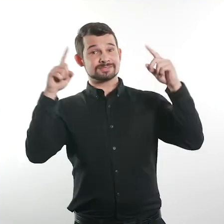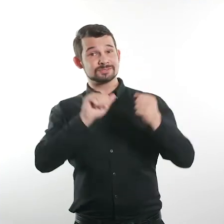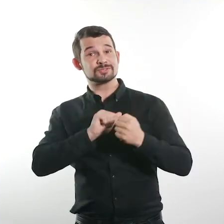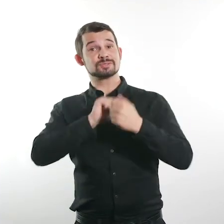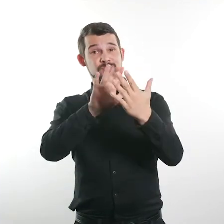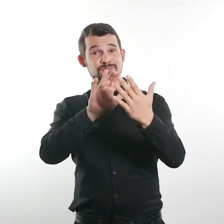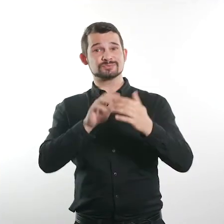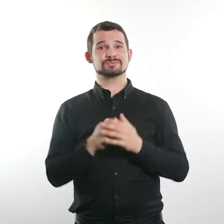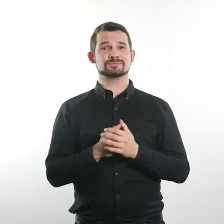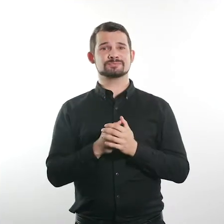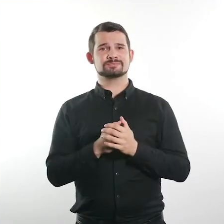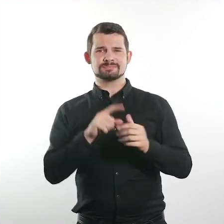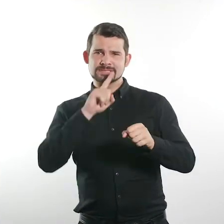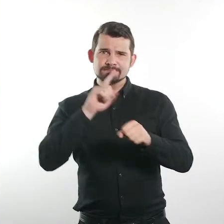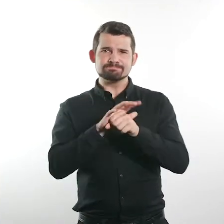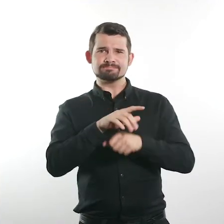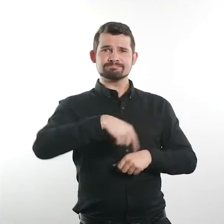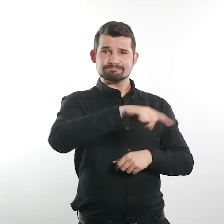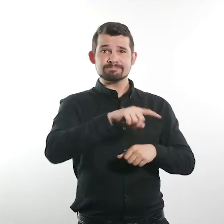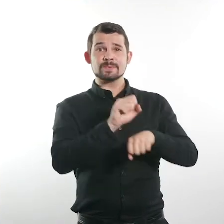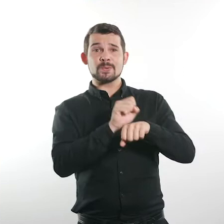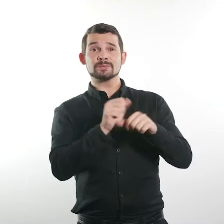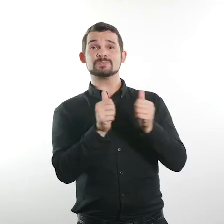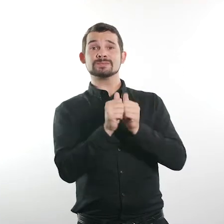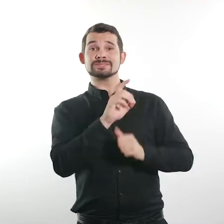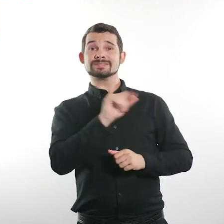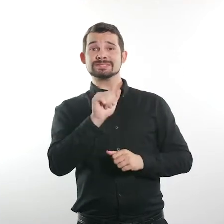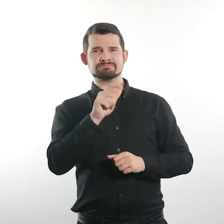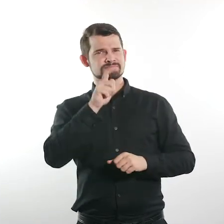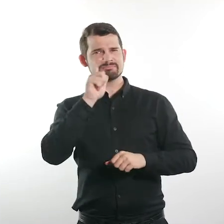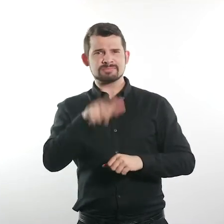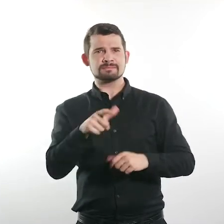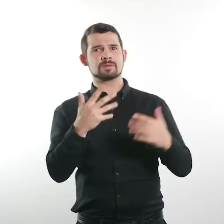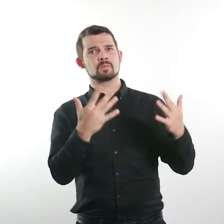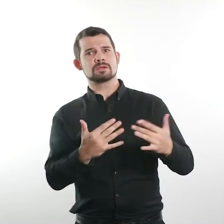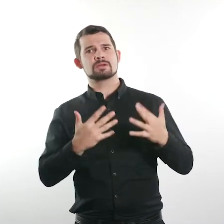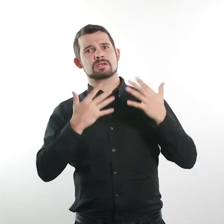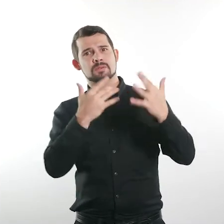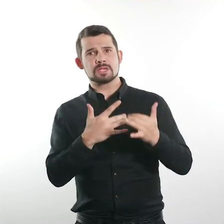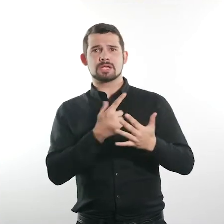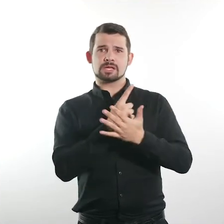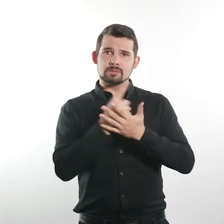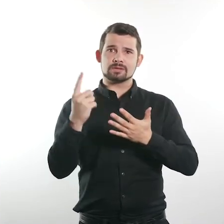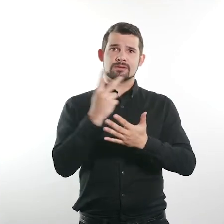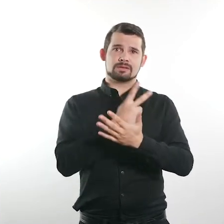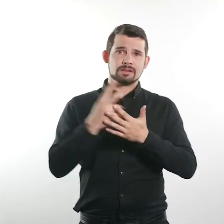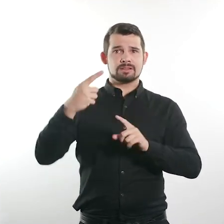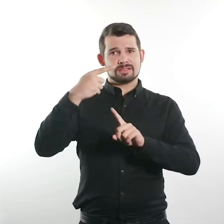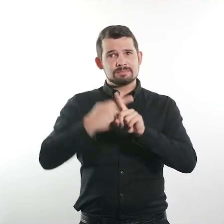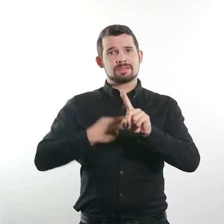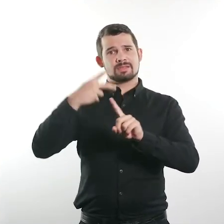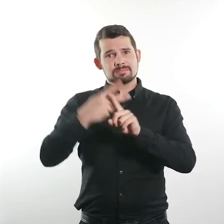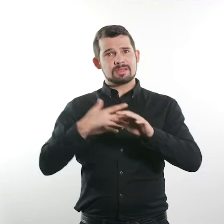accommodation within a streamlined and effective format and ensuring that employees do not have to wait for